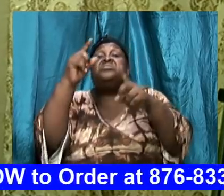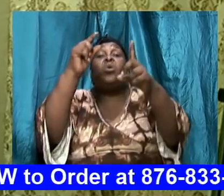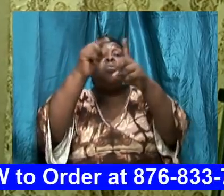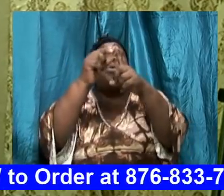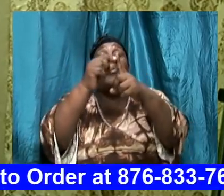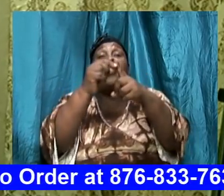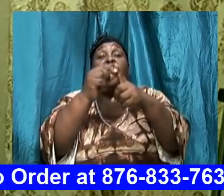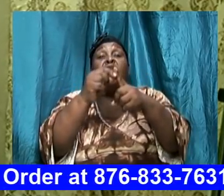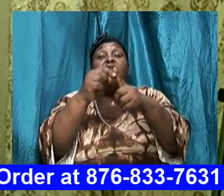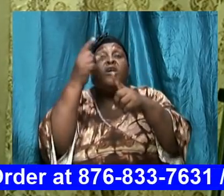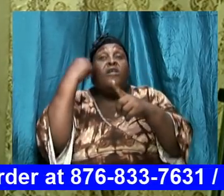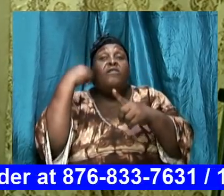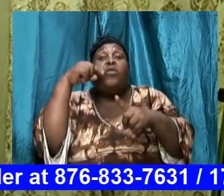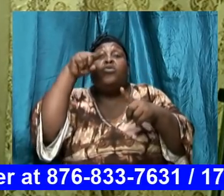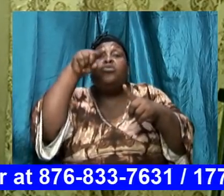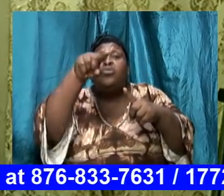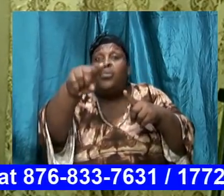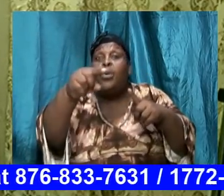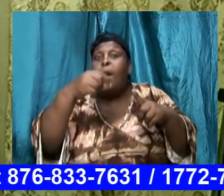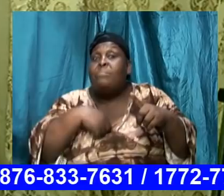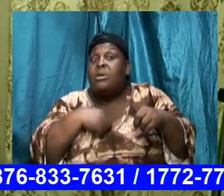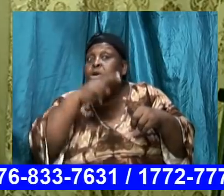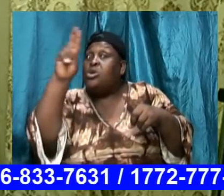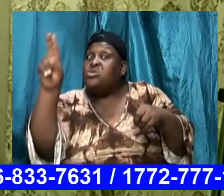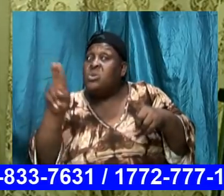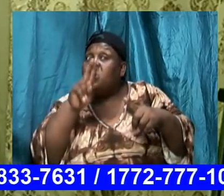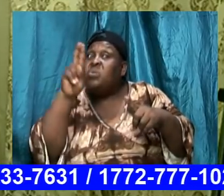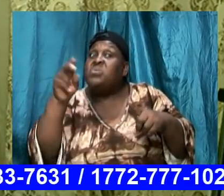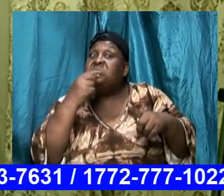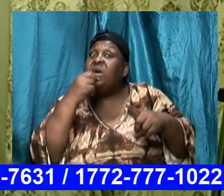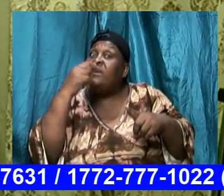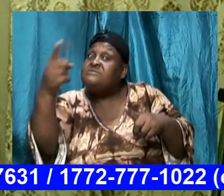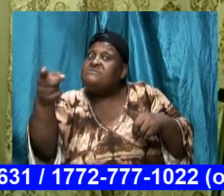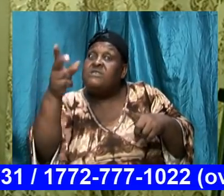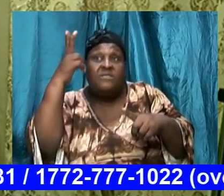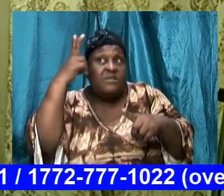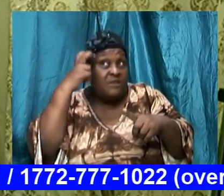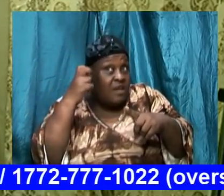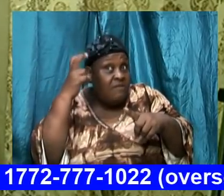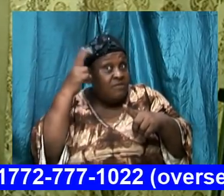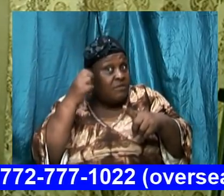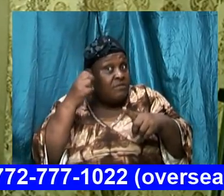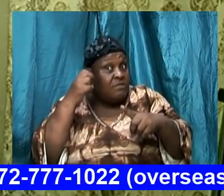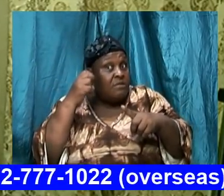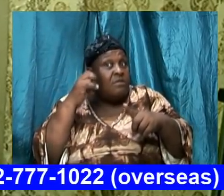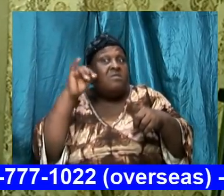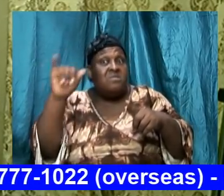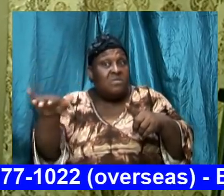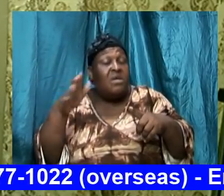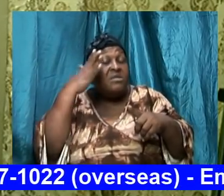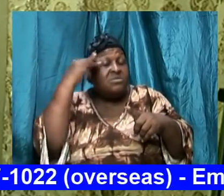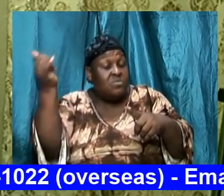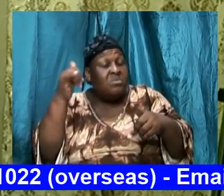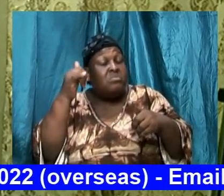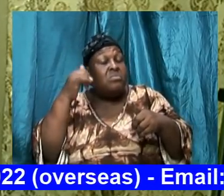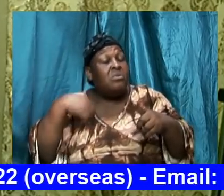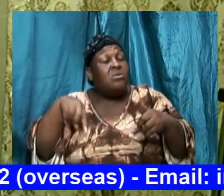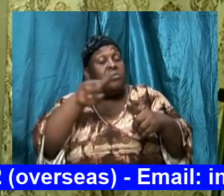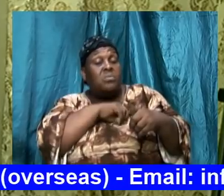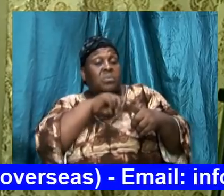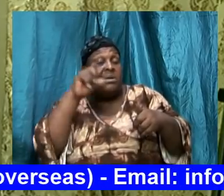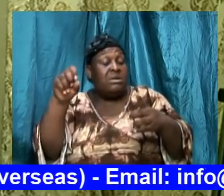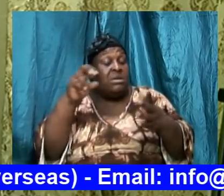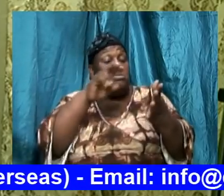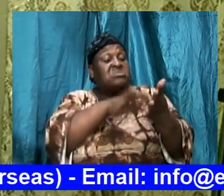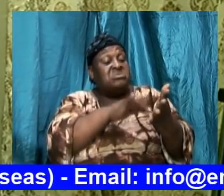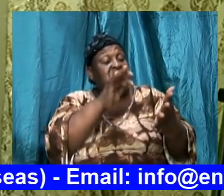temptation can come to us brothers and sisters and this is why we need to walk in the word and have the word dwelling inside of us richly because if it